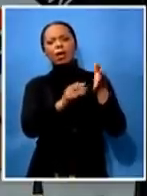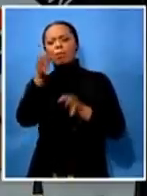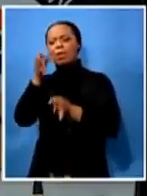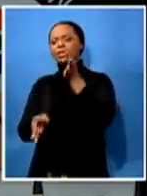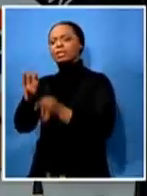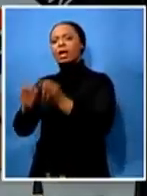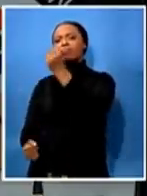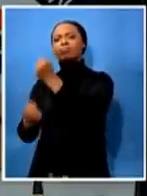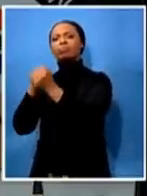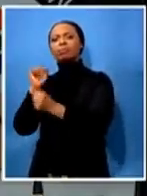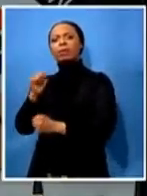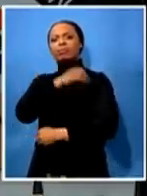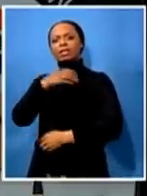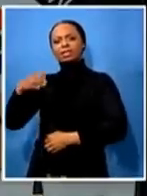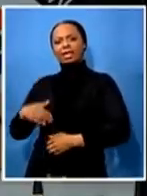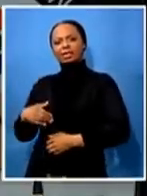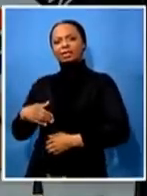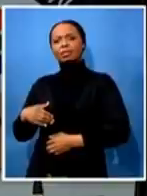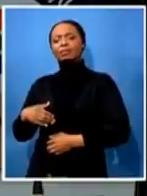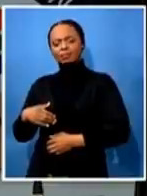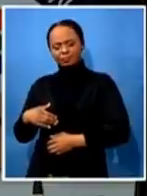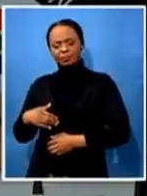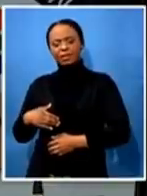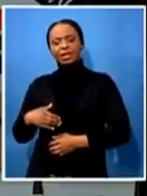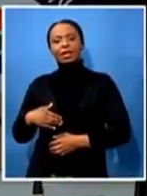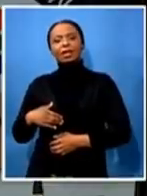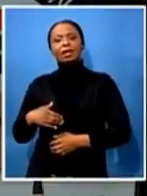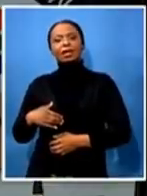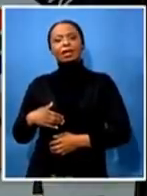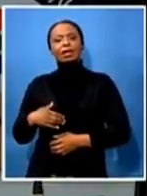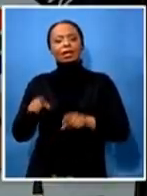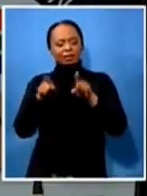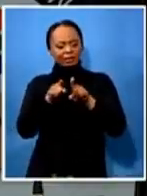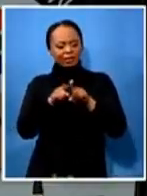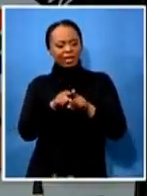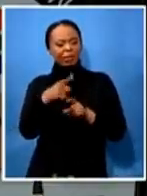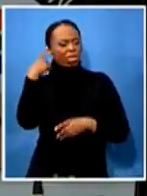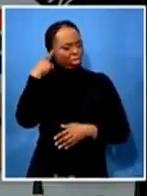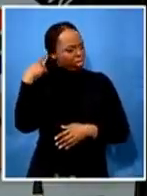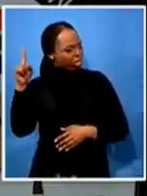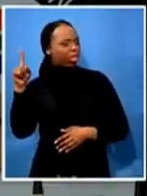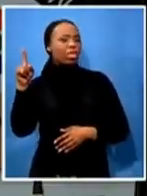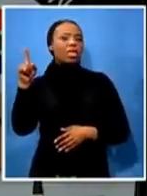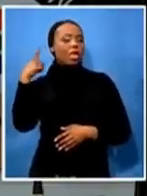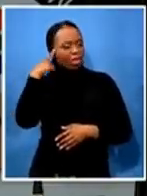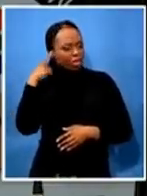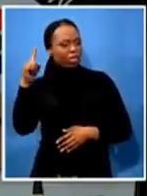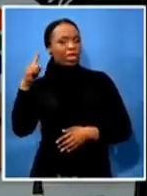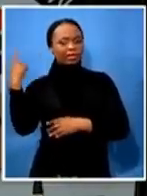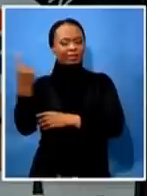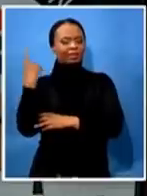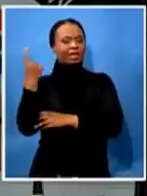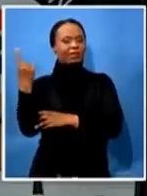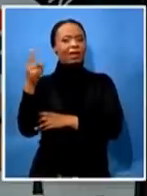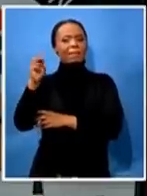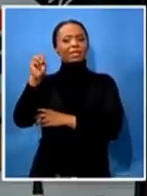also shows the naivety and ignorance that he himself mr agrizi has on how